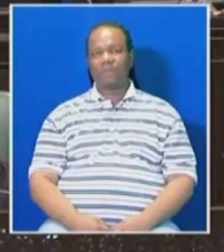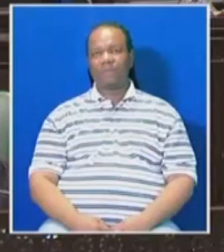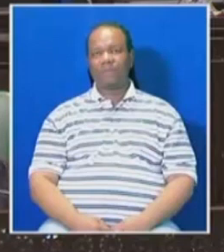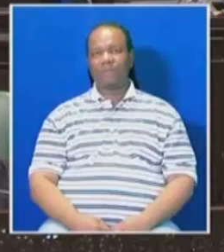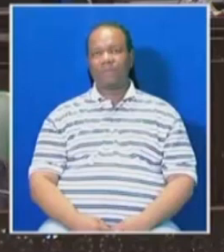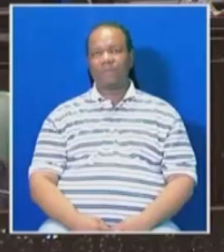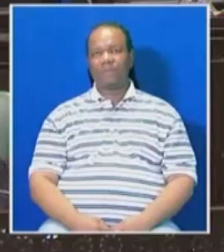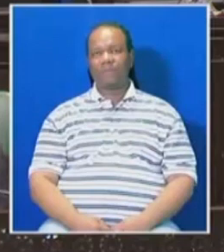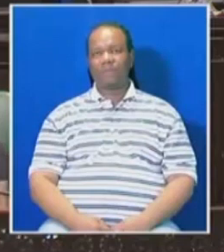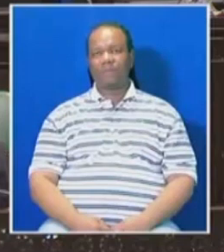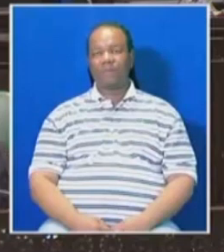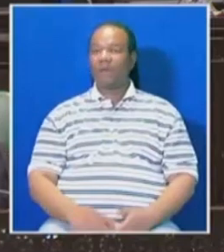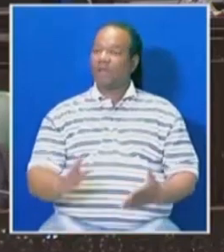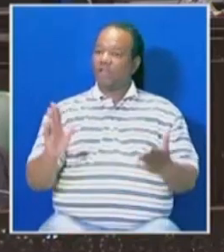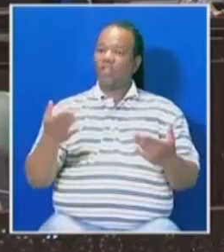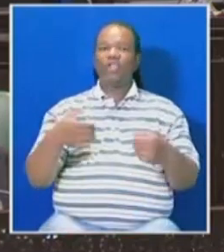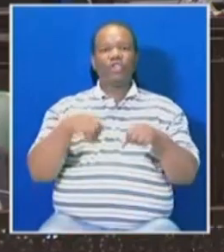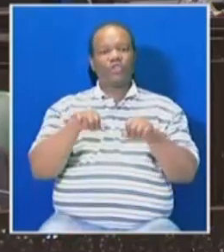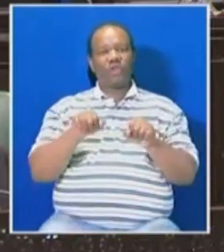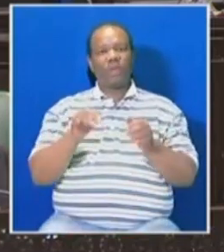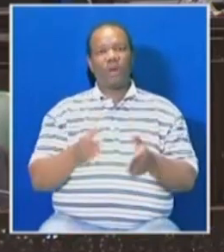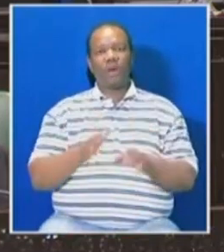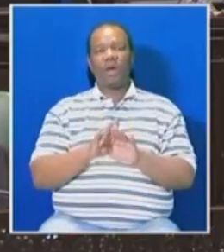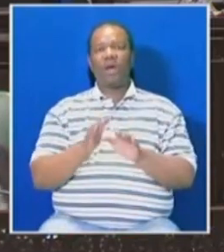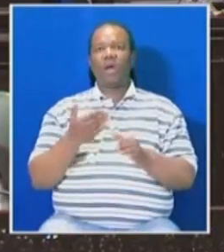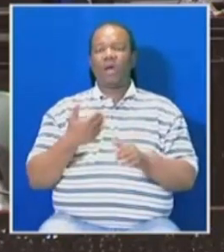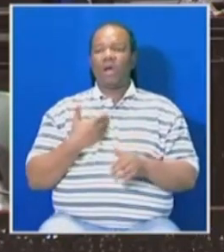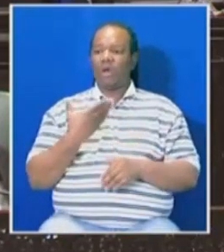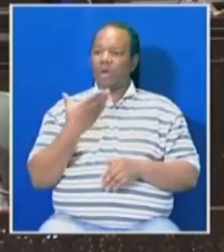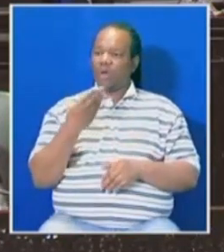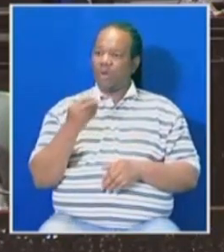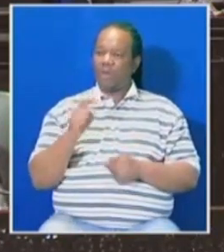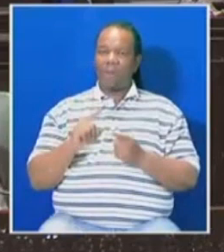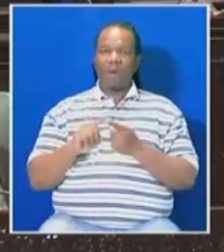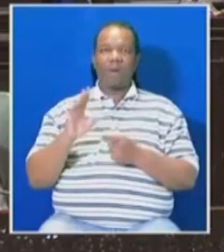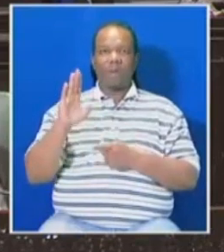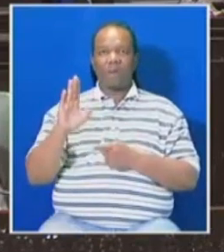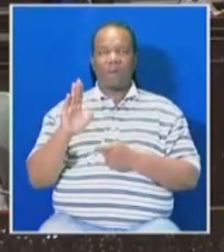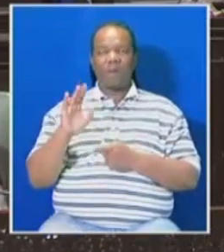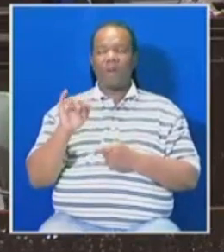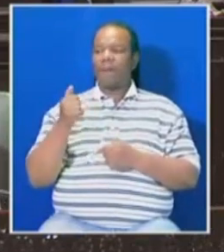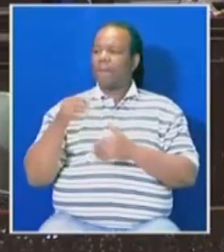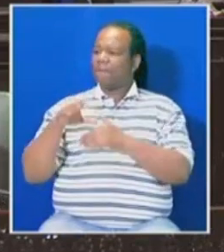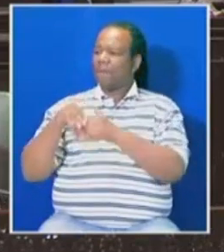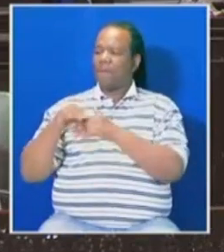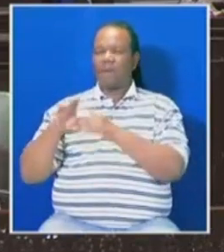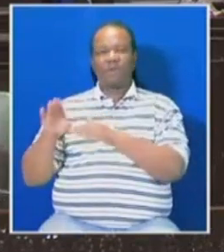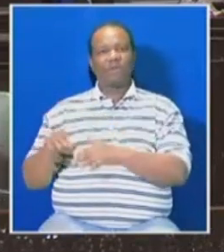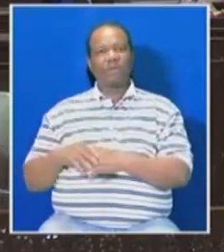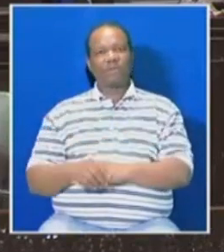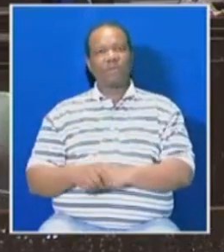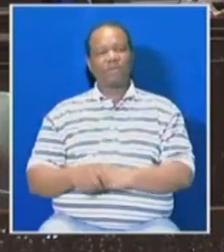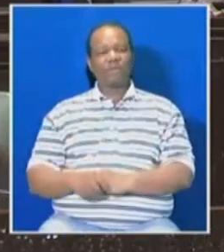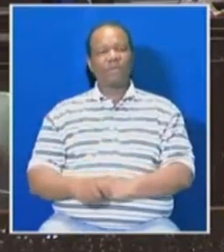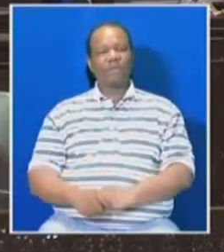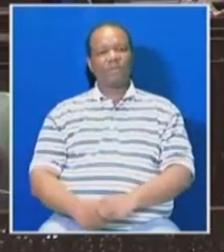Can I continue, Chair? Because this Marshall of Zuma is boring us with this art of order. Honorable members, you